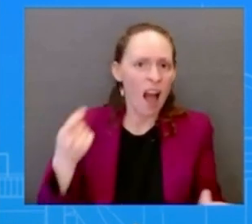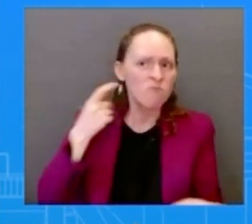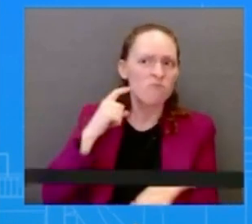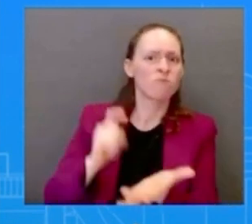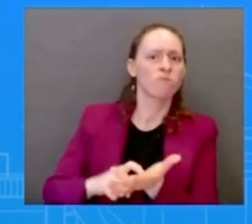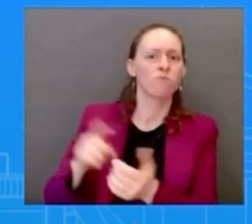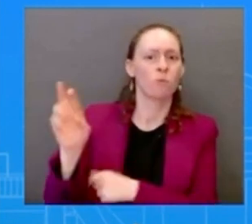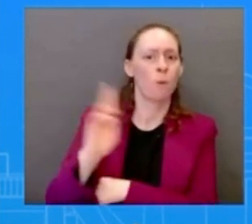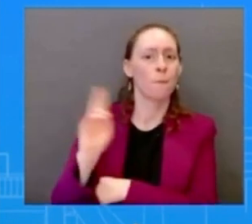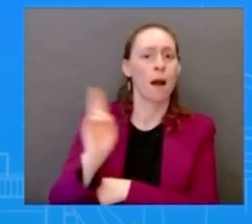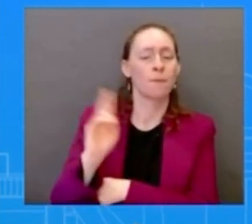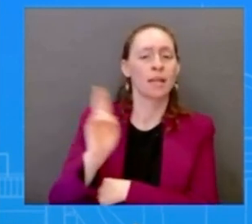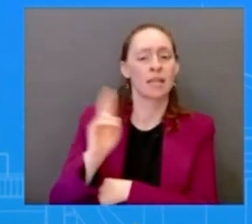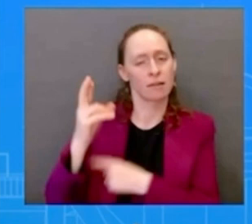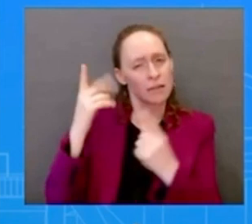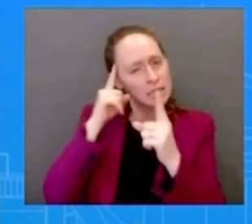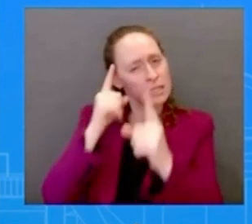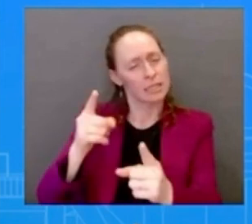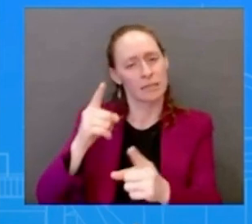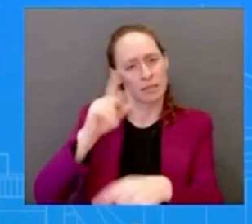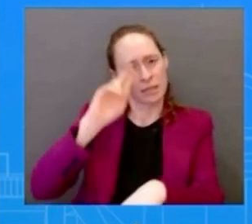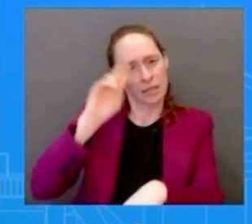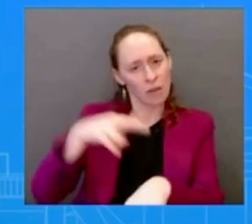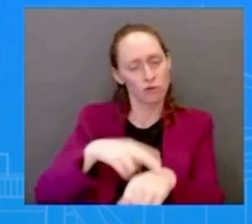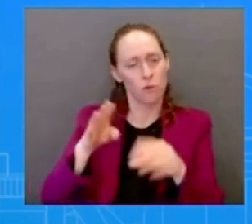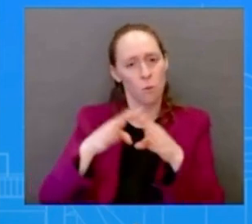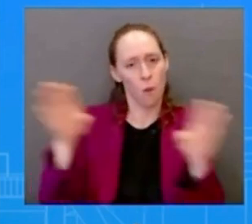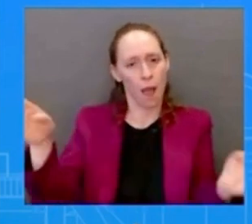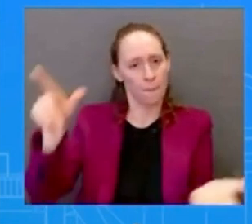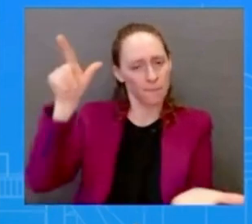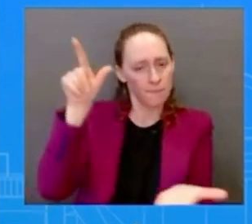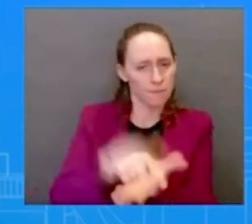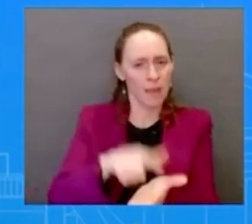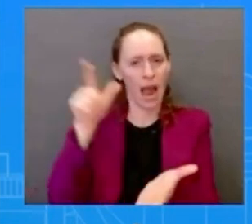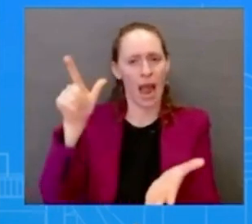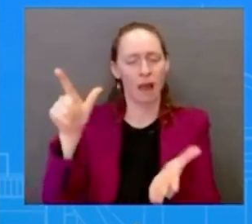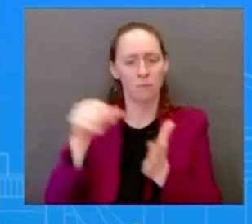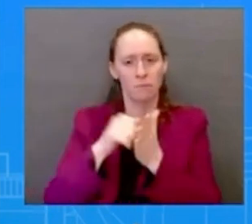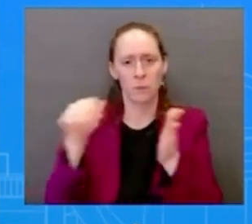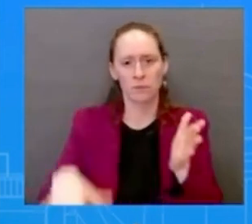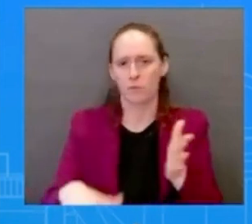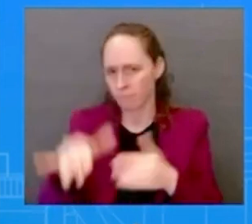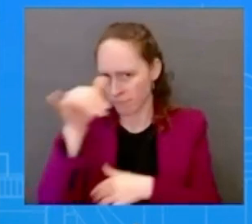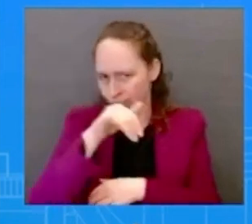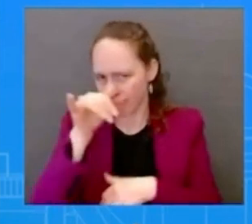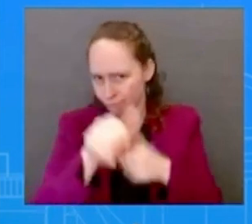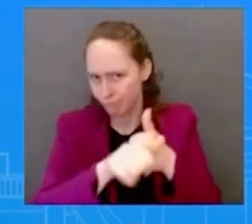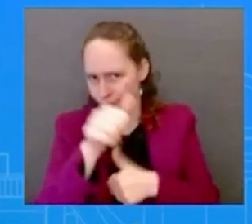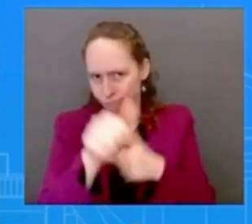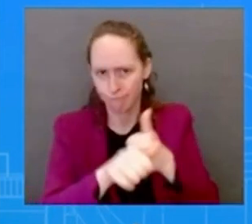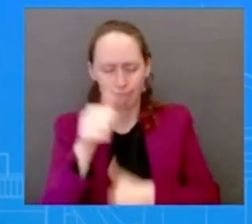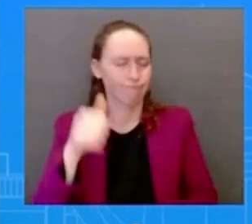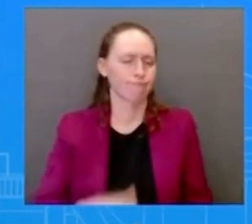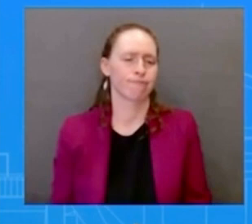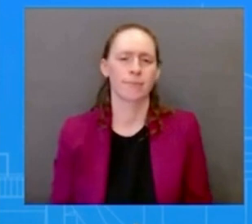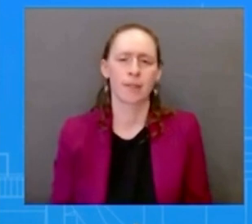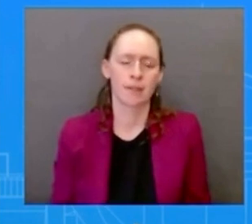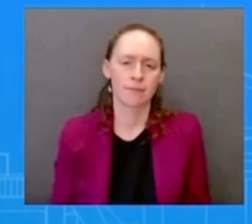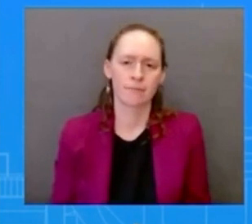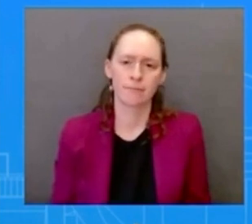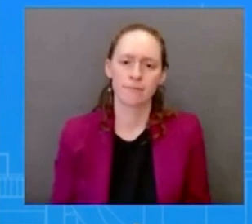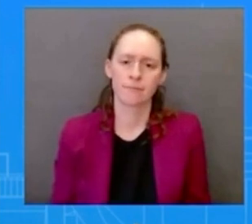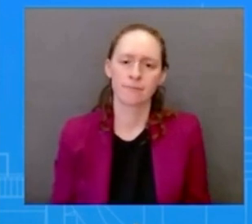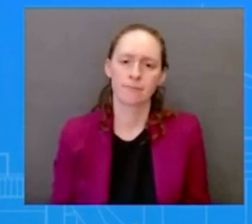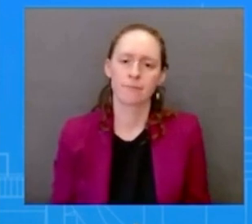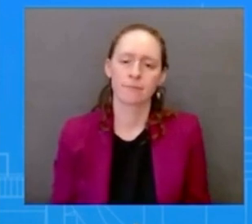dangerous to women that's something that the president's going to continue to speak out against thank you so much the nsa director general has